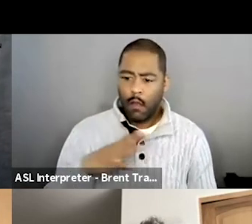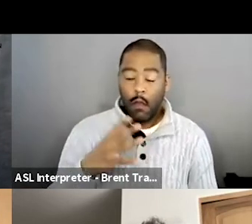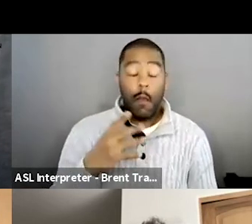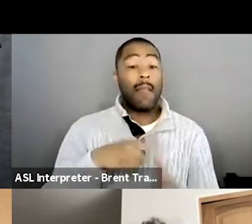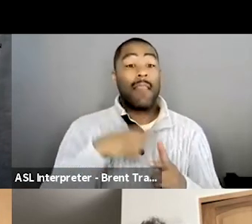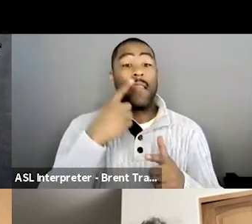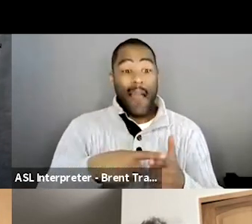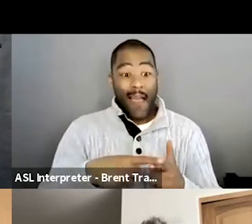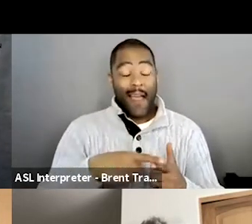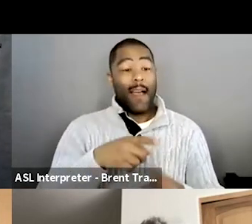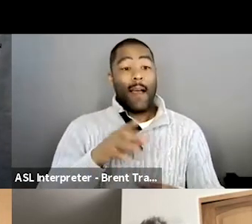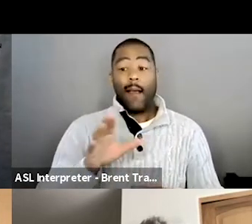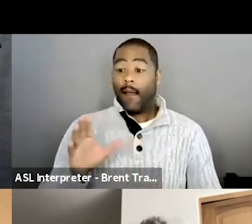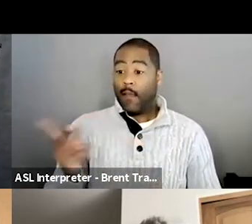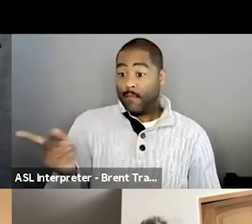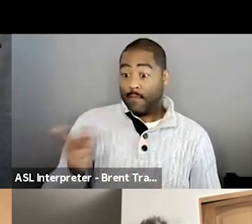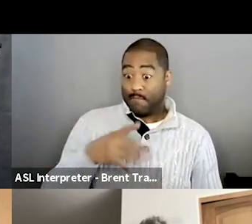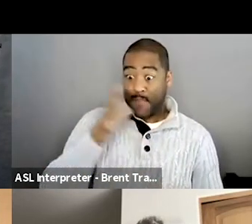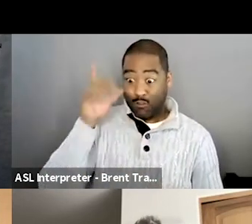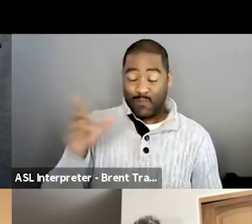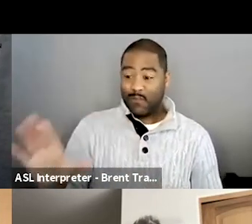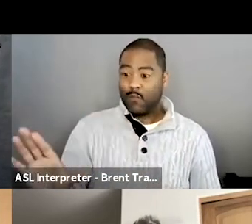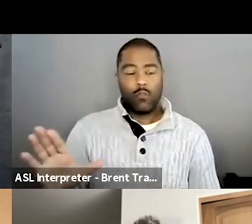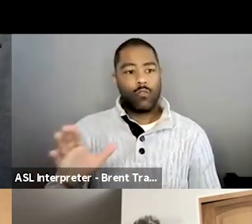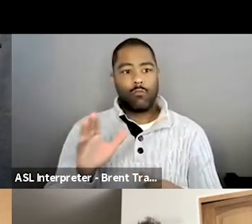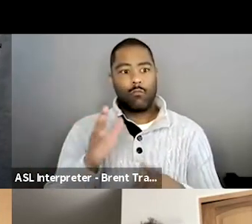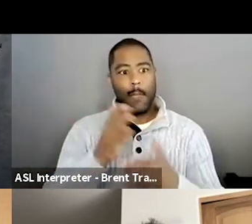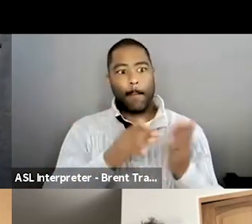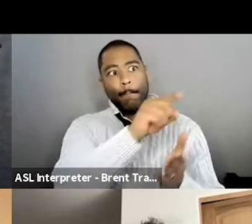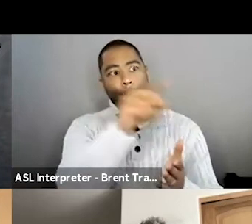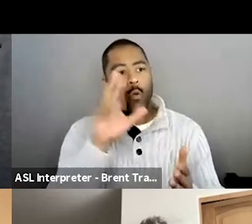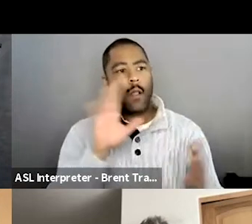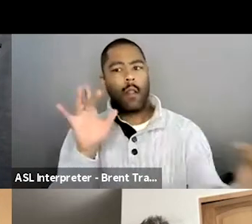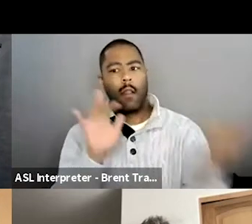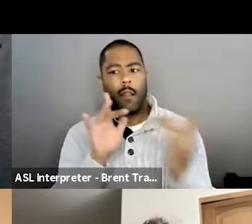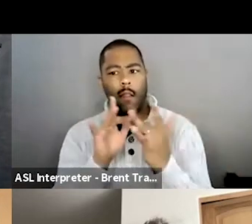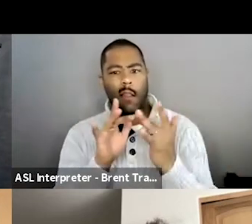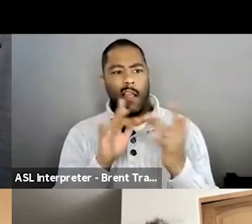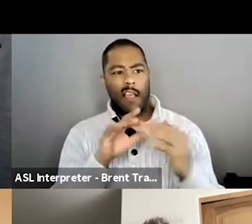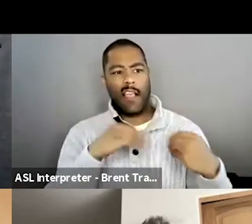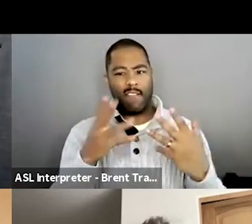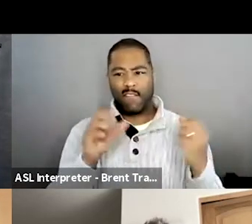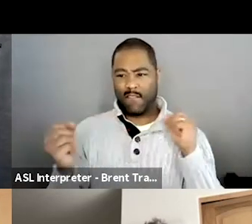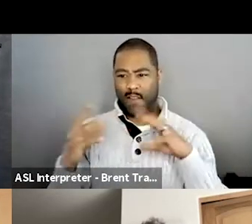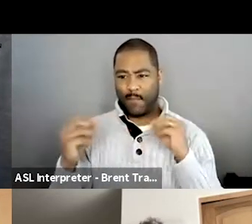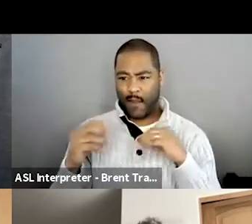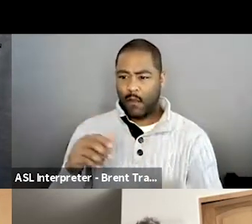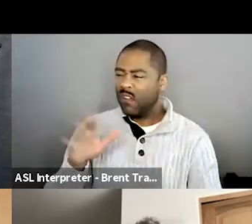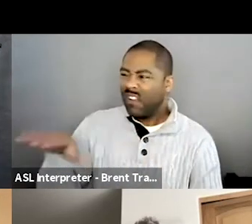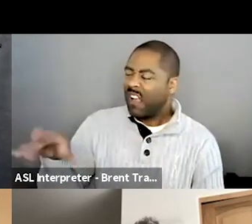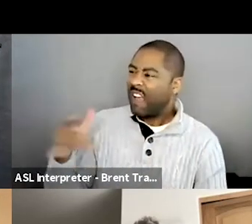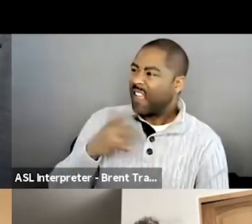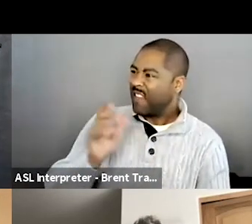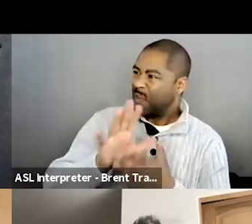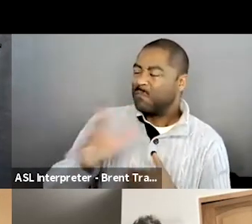feedback where they're like, well, we still don't see how this is that important. And so they had some change in how they viewed the film, but